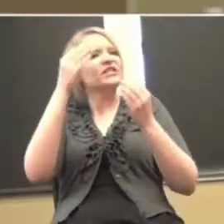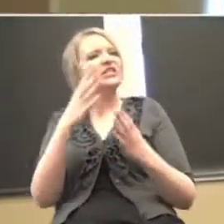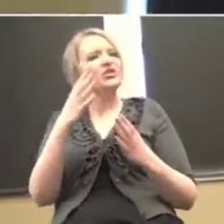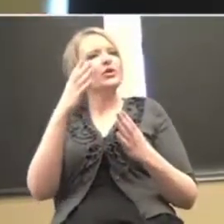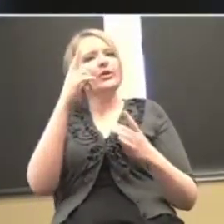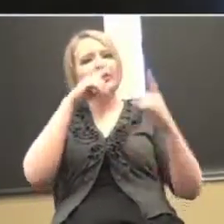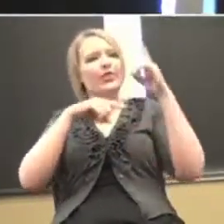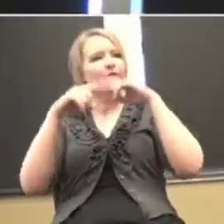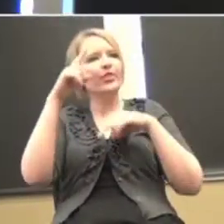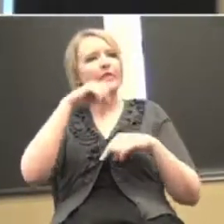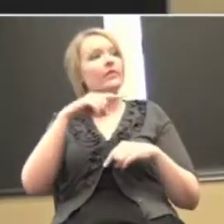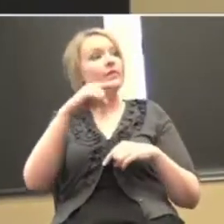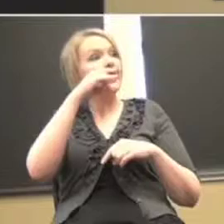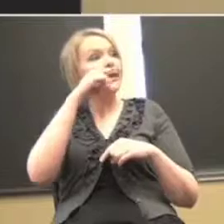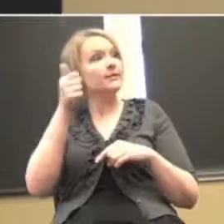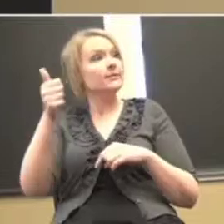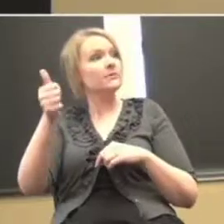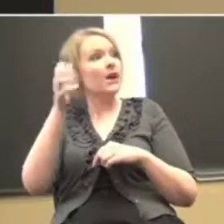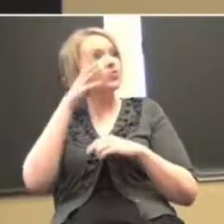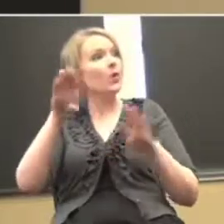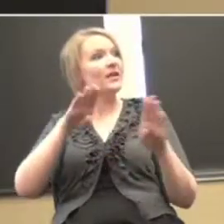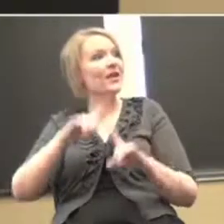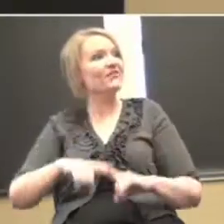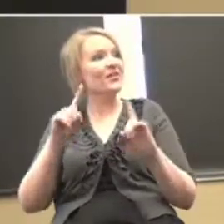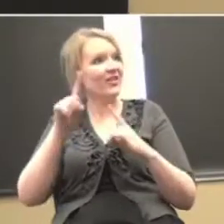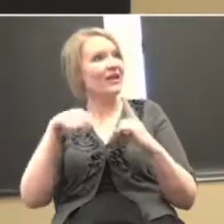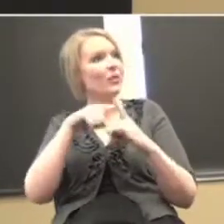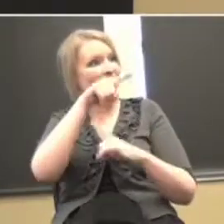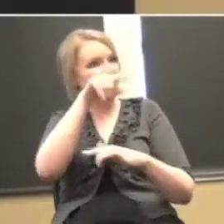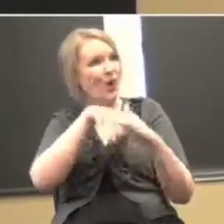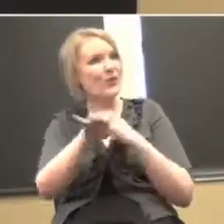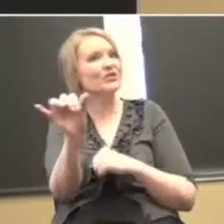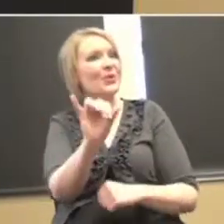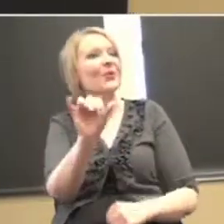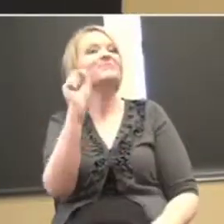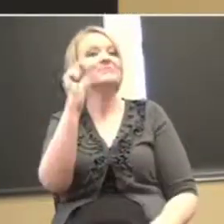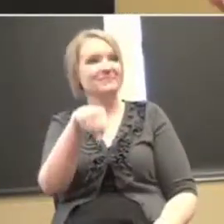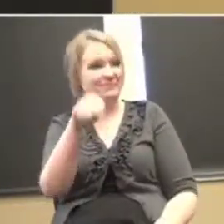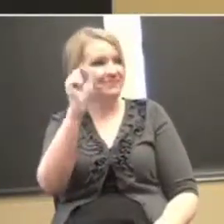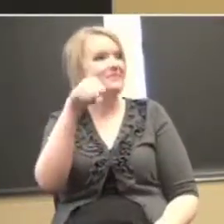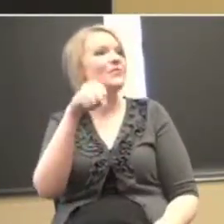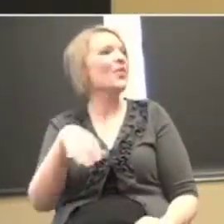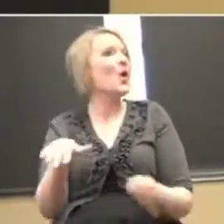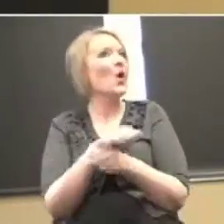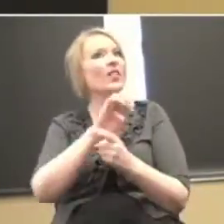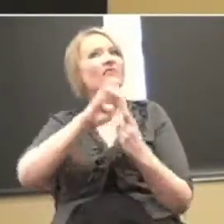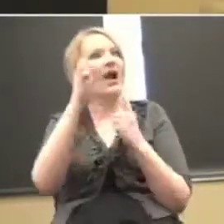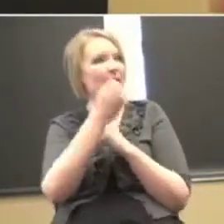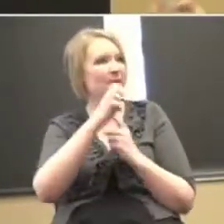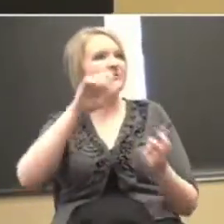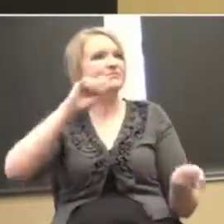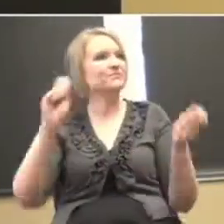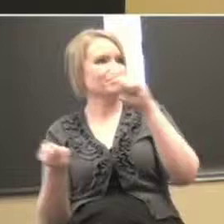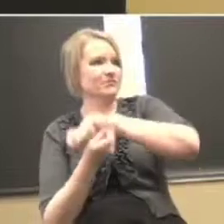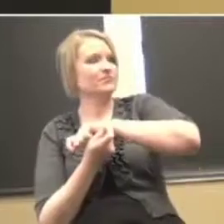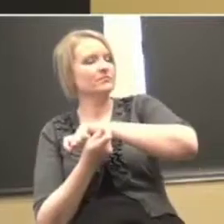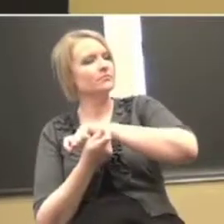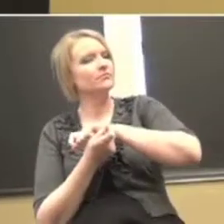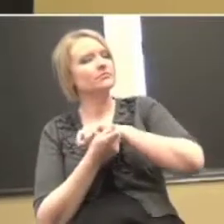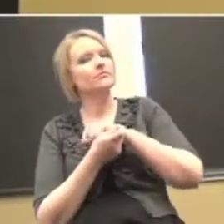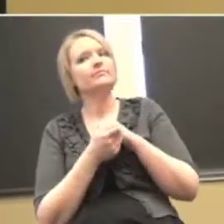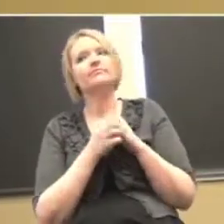And the kids sometimes will be getting them up. Oh, they will. Yeah, everybody does. Everybody does. And it could be better or for worse. Yeah, I mean, and